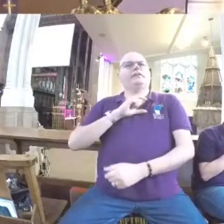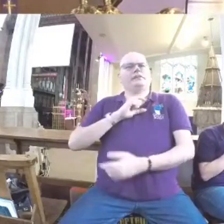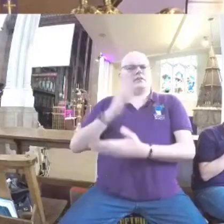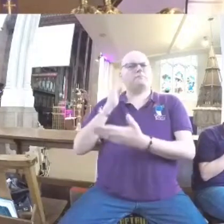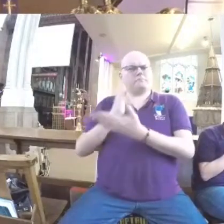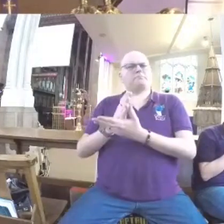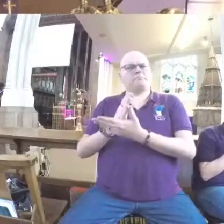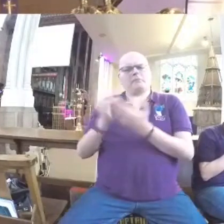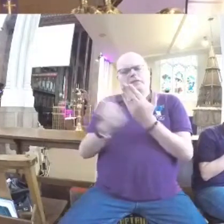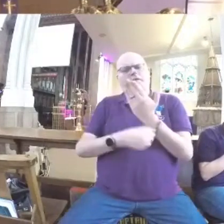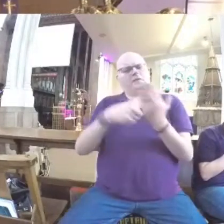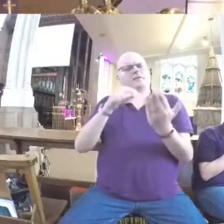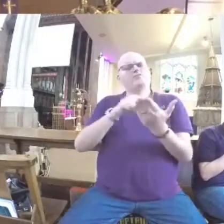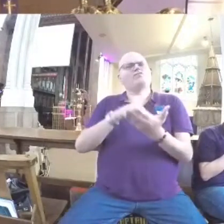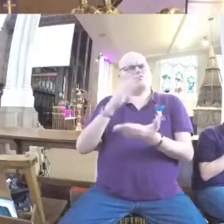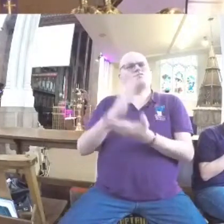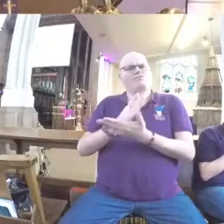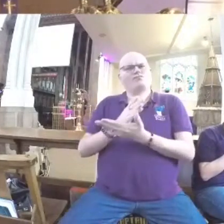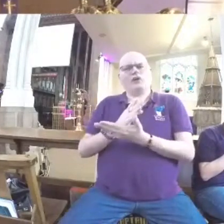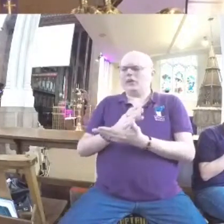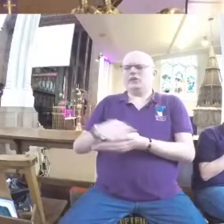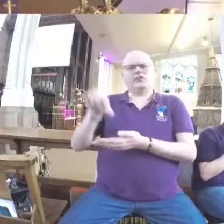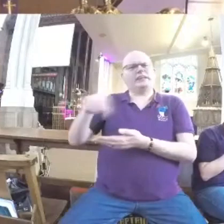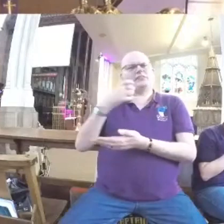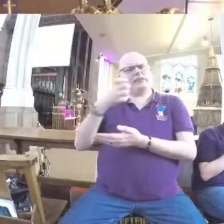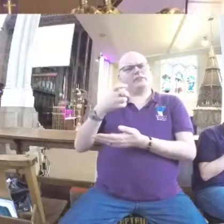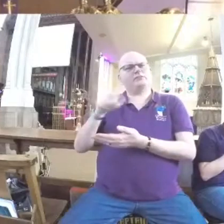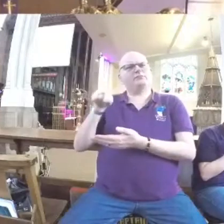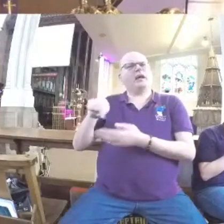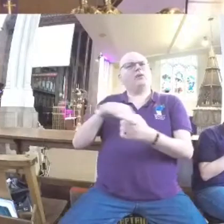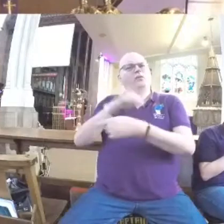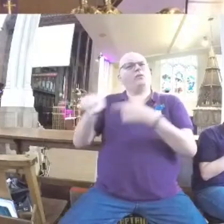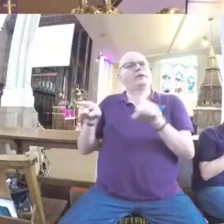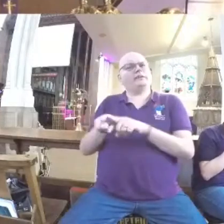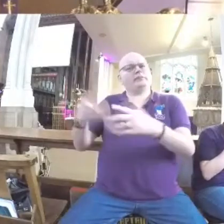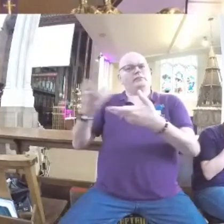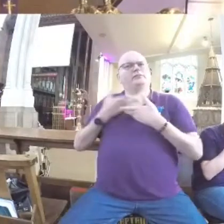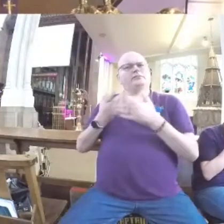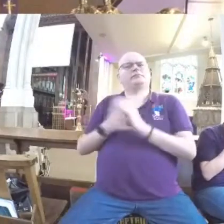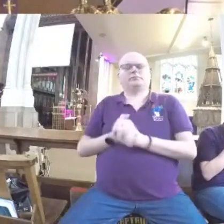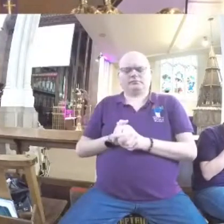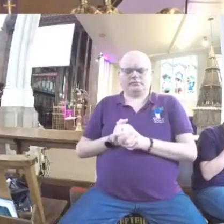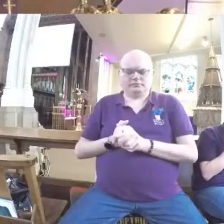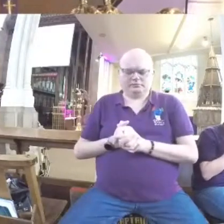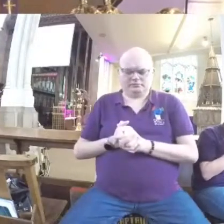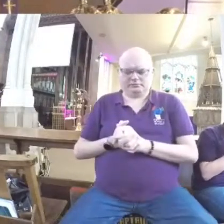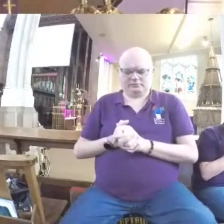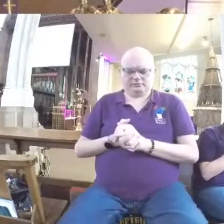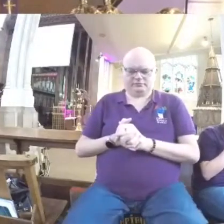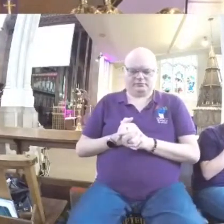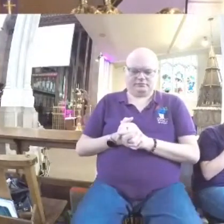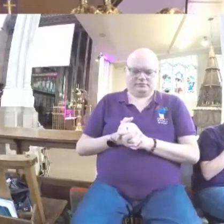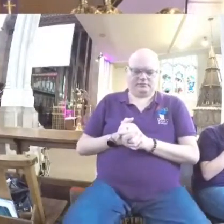in the strictest sense, was a promise to the nation of Israel, God's chosen people. I also believe it's a promise to